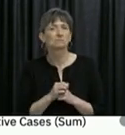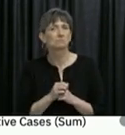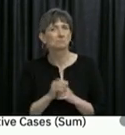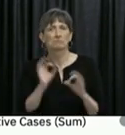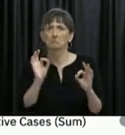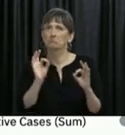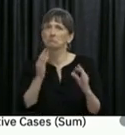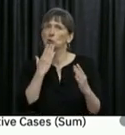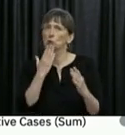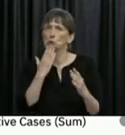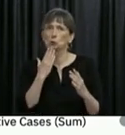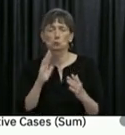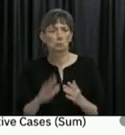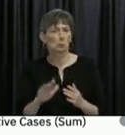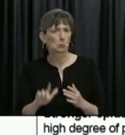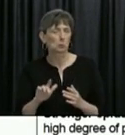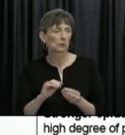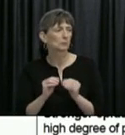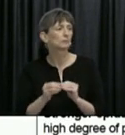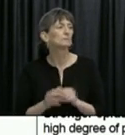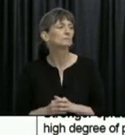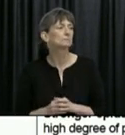is excellent. It's really where you want to be.